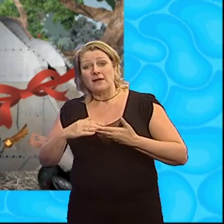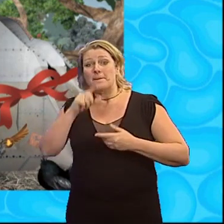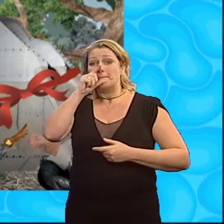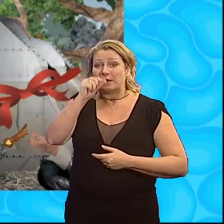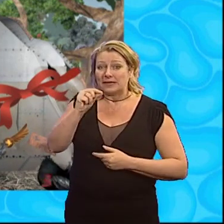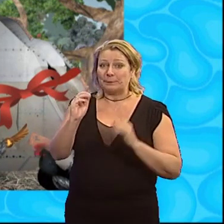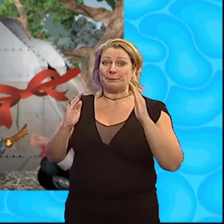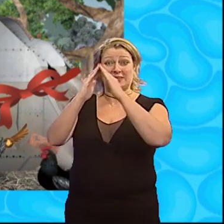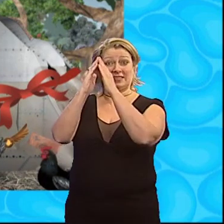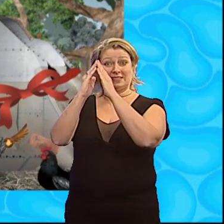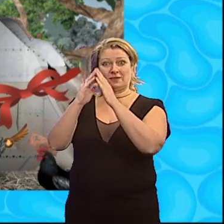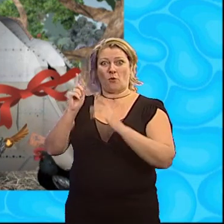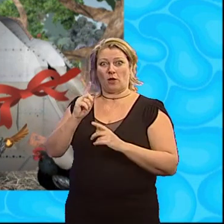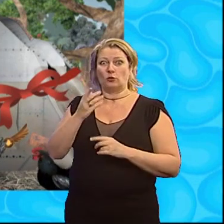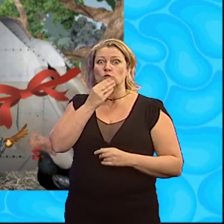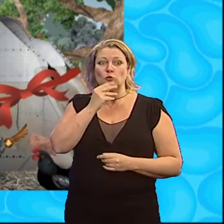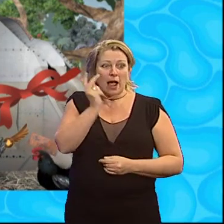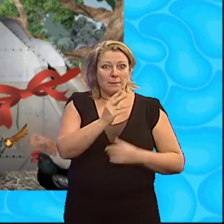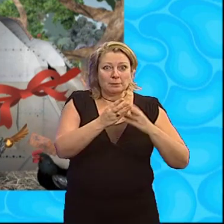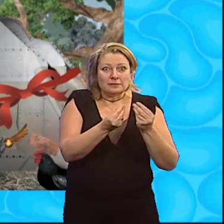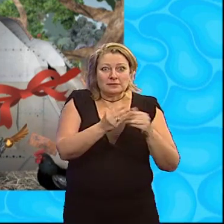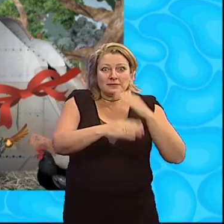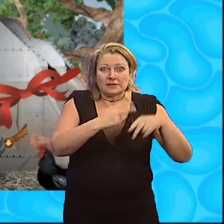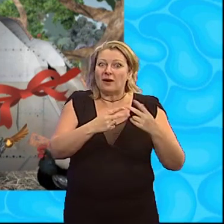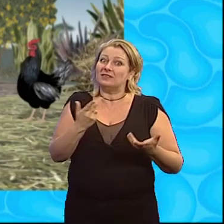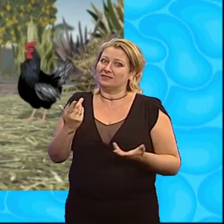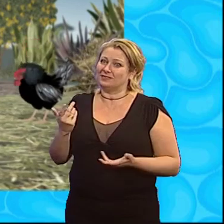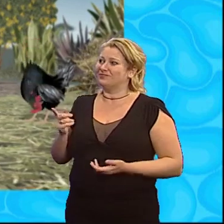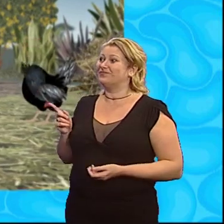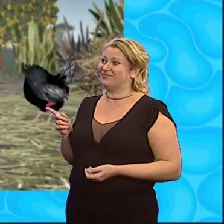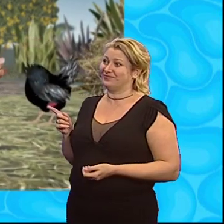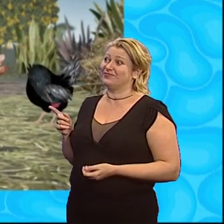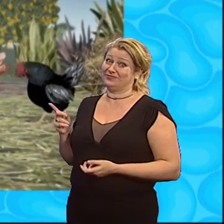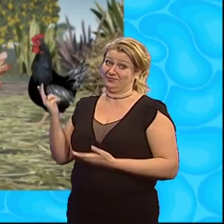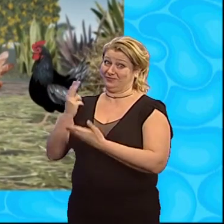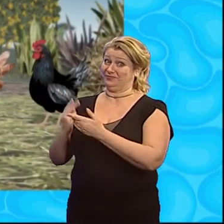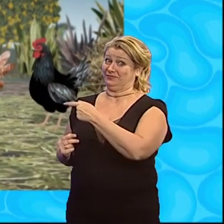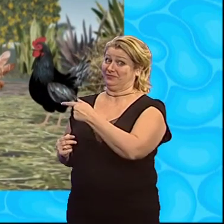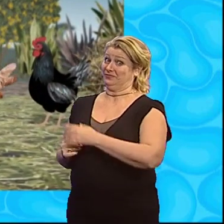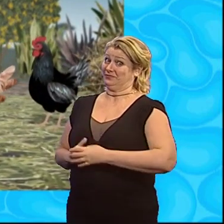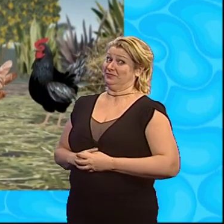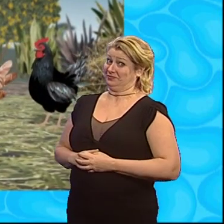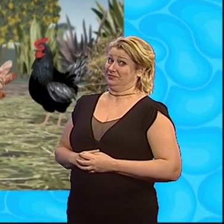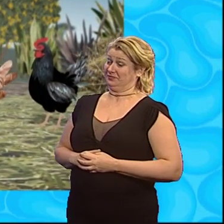It's made of recycled materials, as always Oh, and Velma designed it